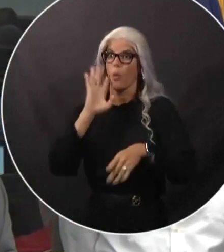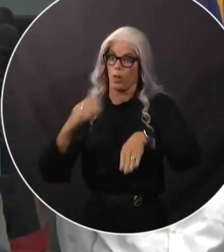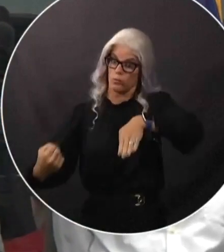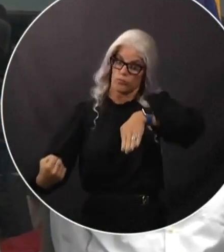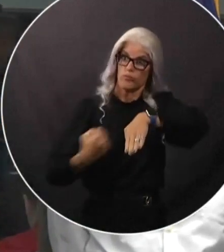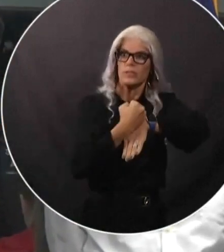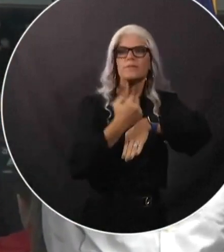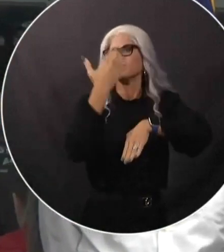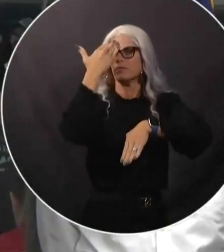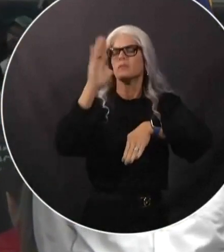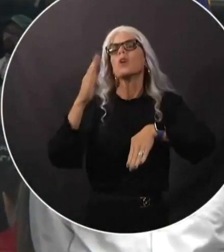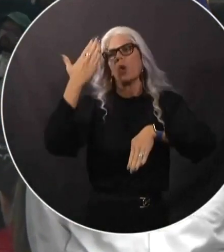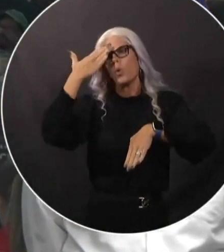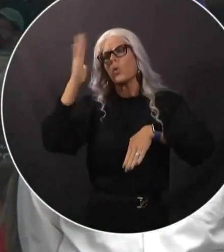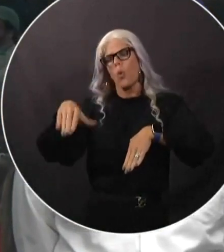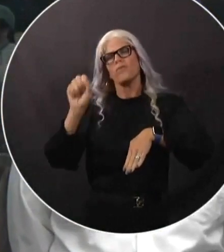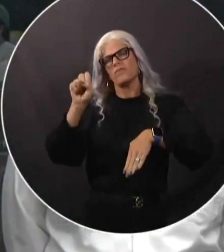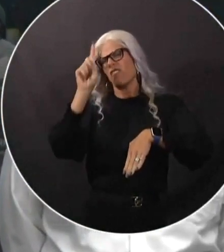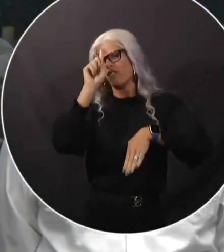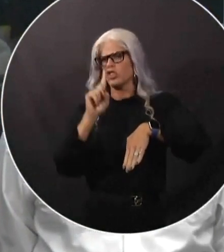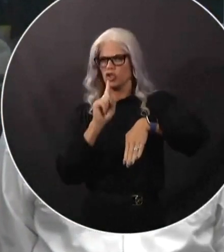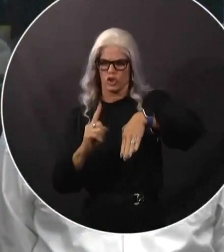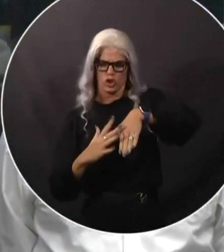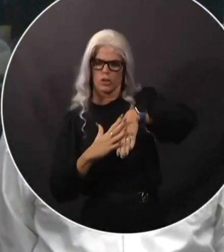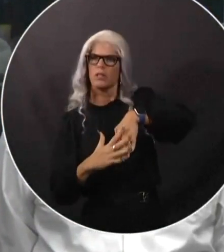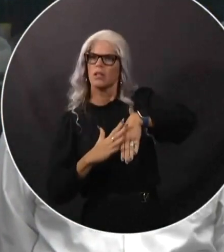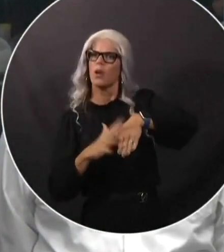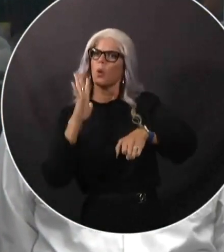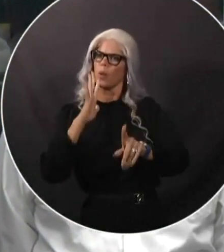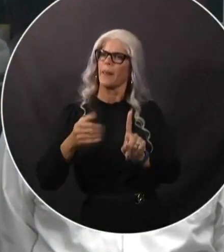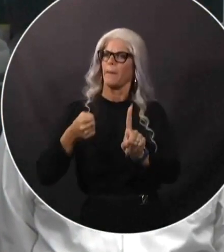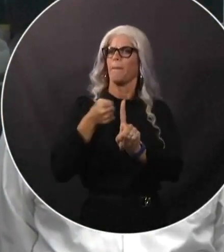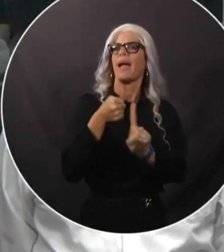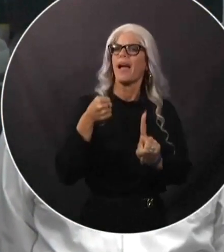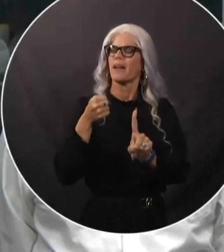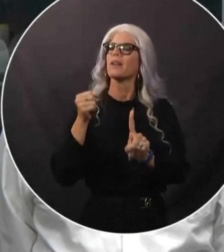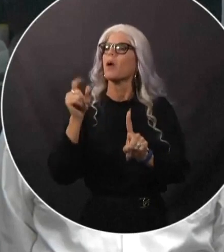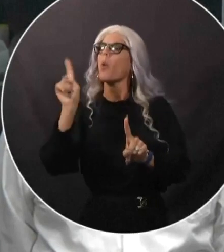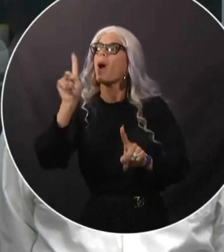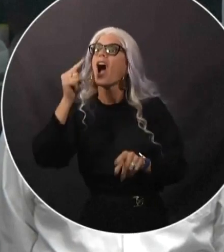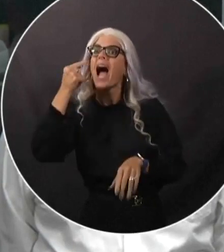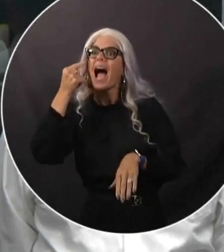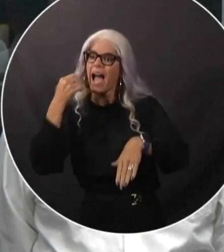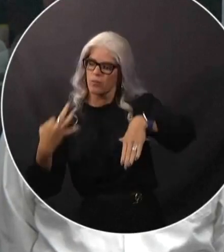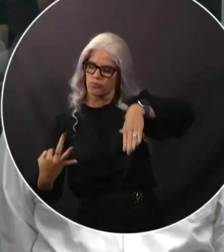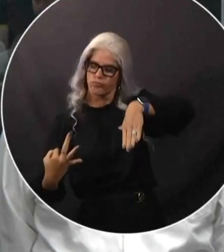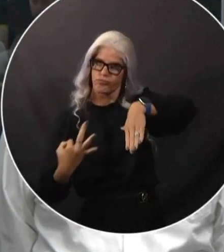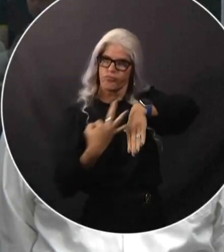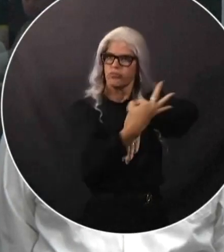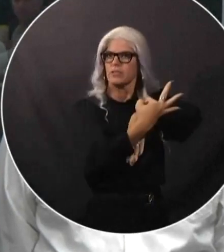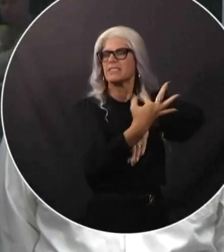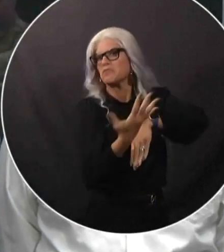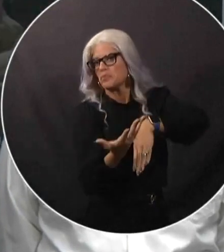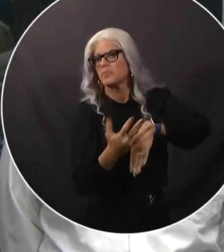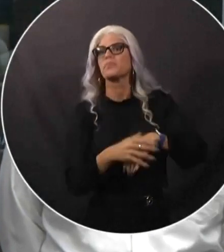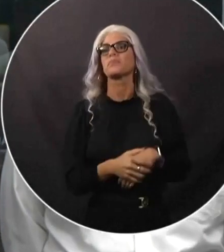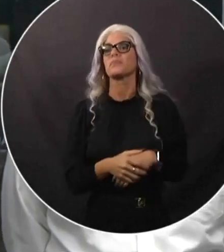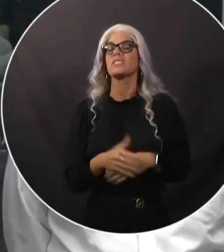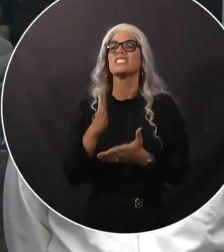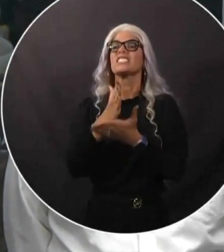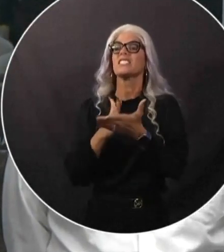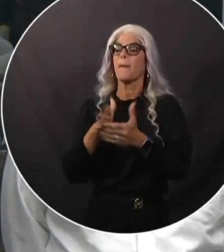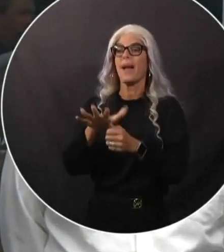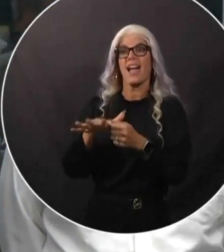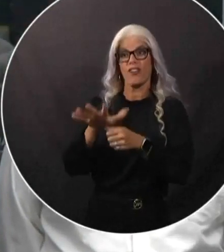are going to be far, far broader than just where the eye of the storm happens to make landfall. In some areas, there will